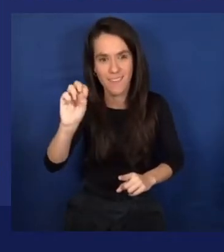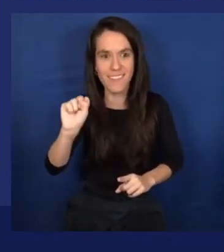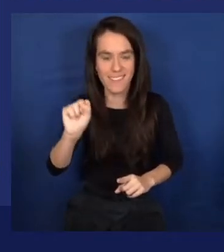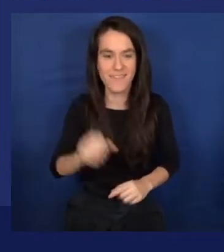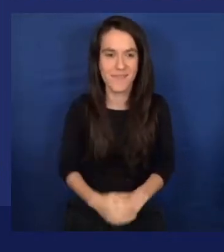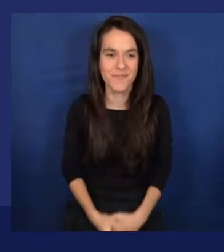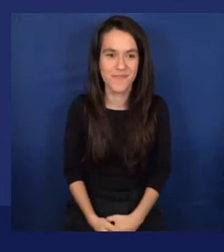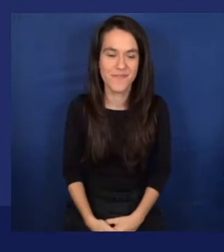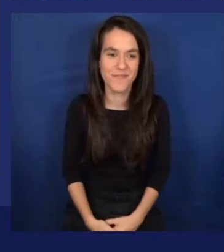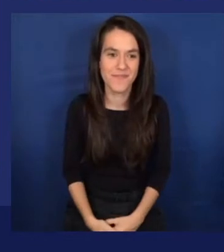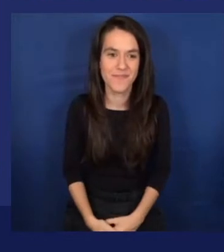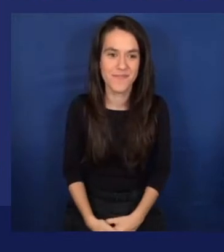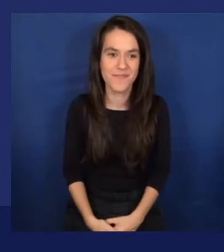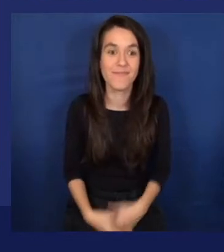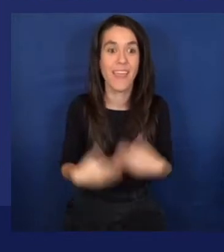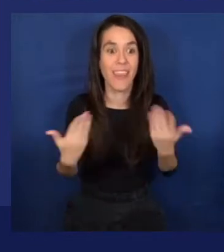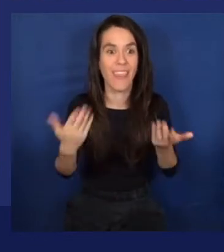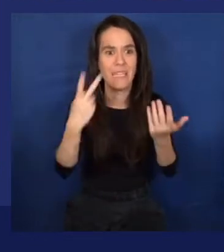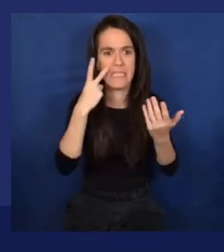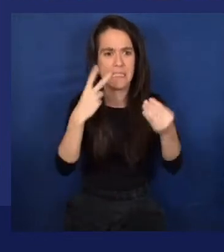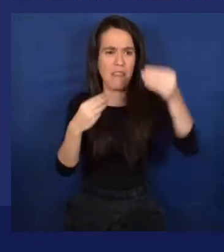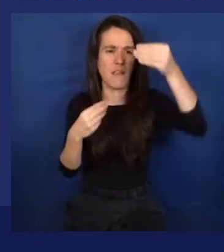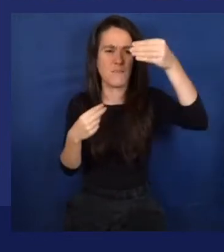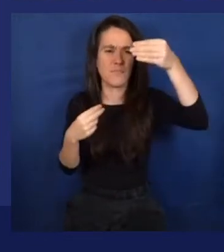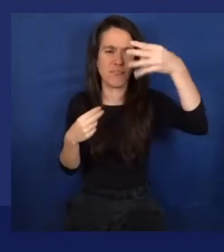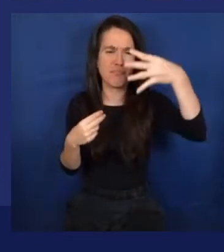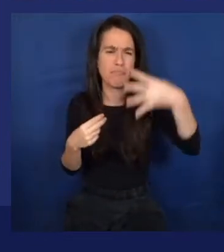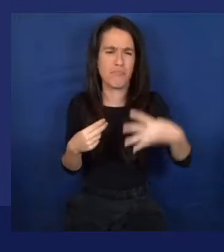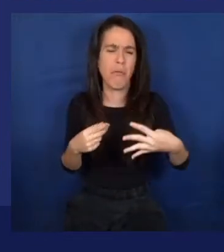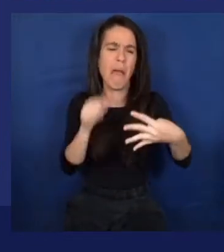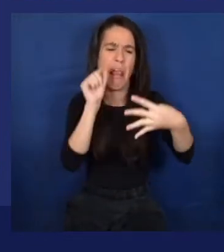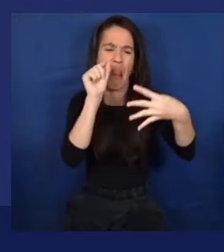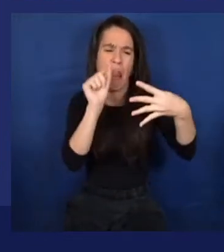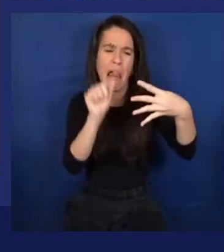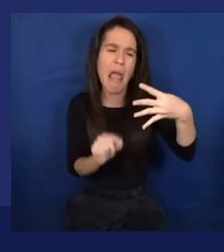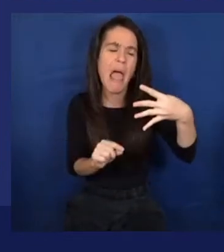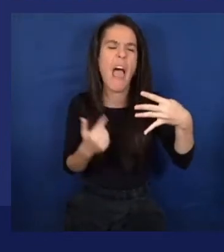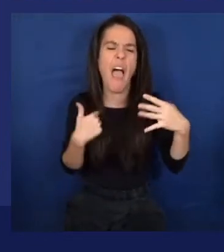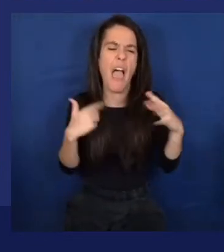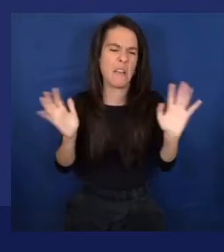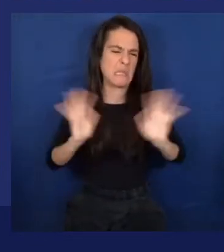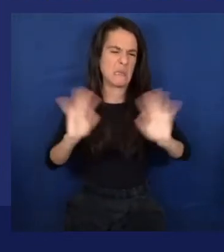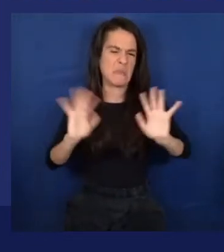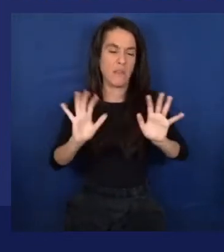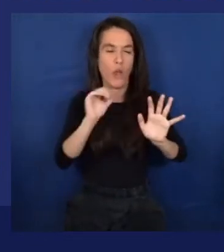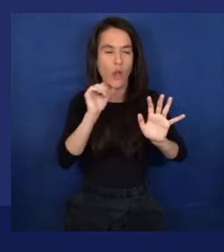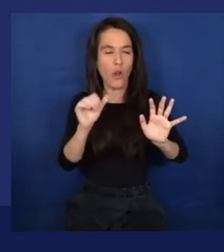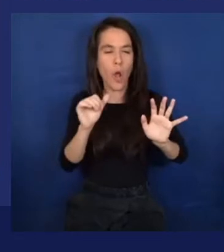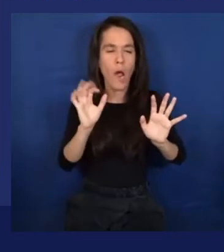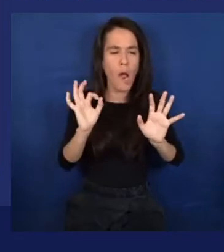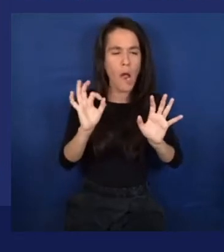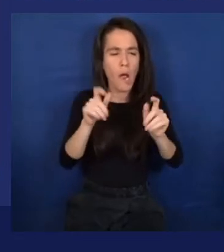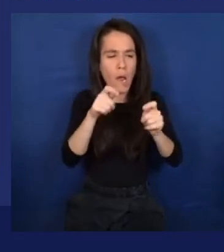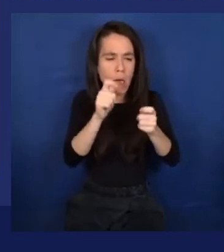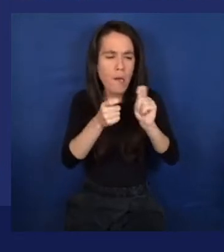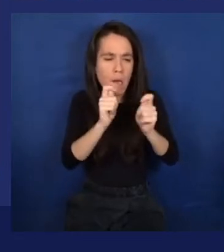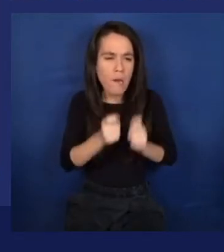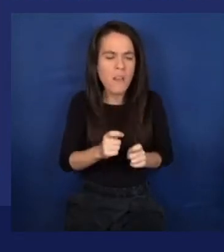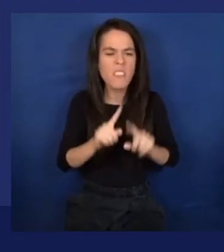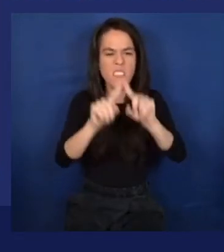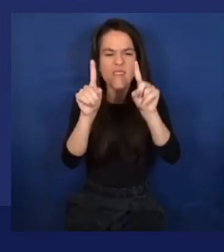And then we come to these things. I'm not going to dive into the specific variables and settings. You can read that back. But